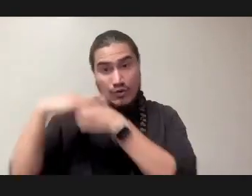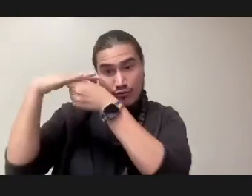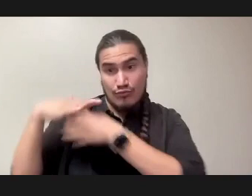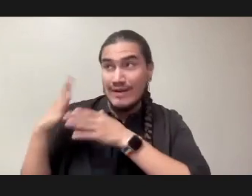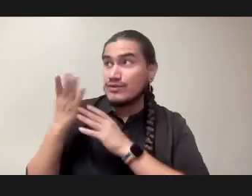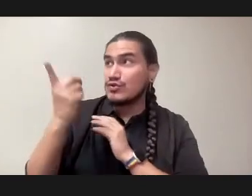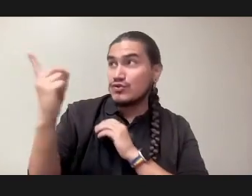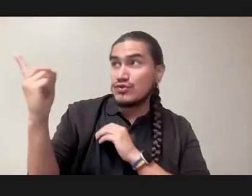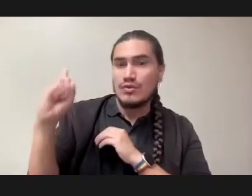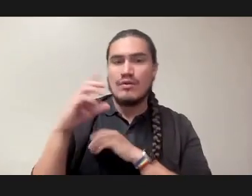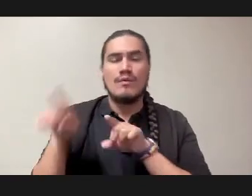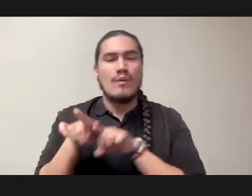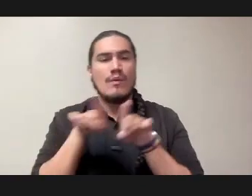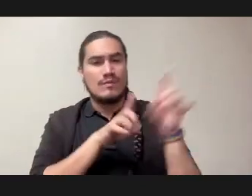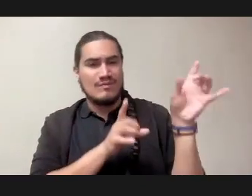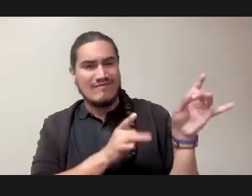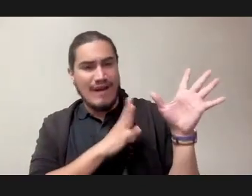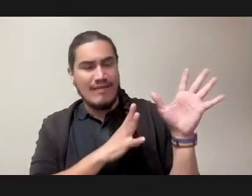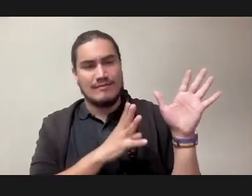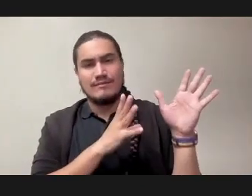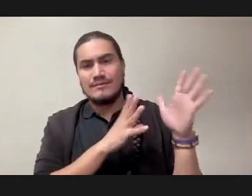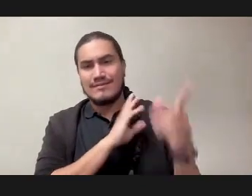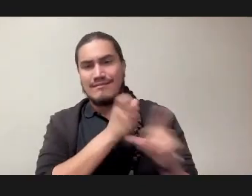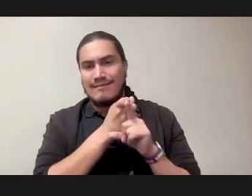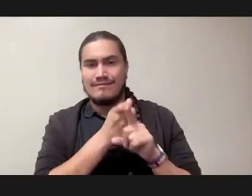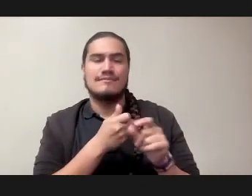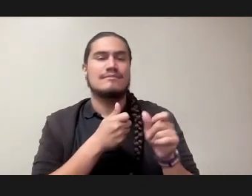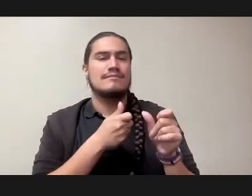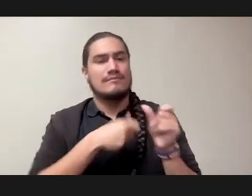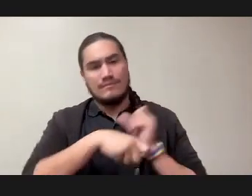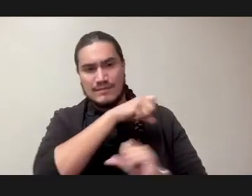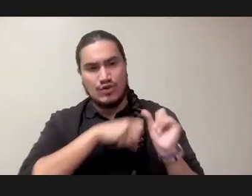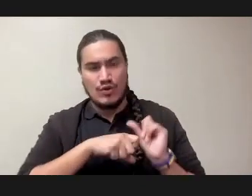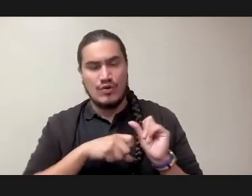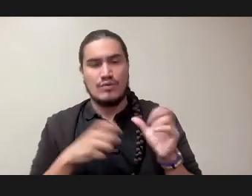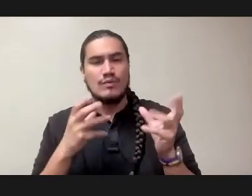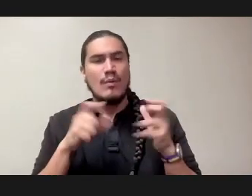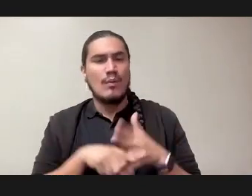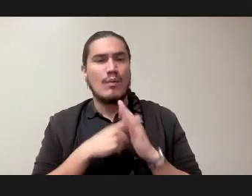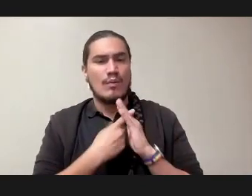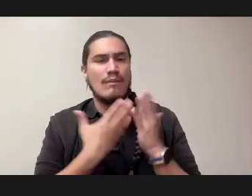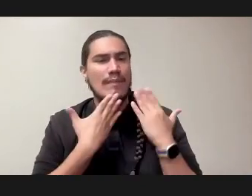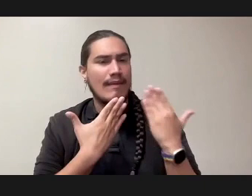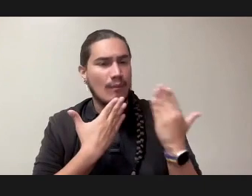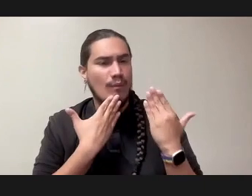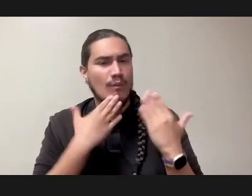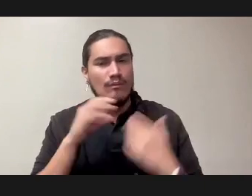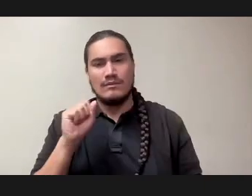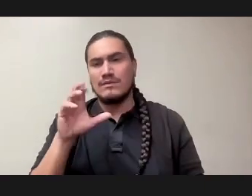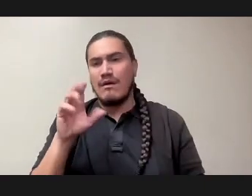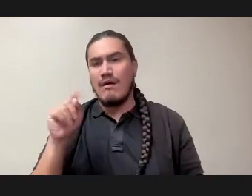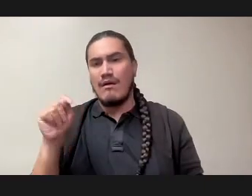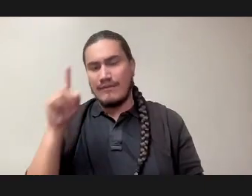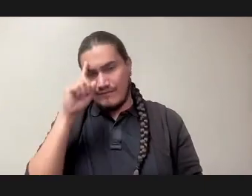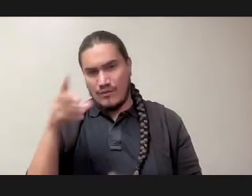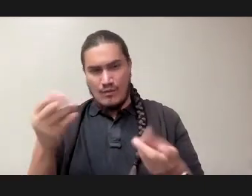violence as enacted on one another. So I want to just start by saying thank you, Scott, for offering us the constellation